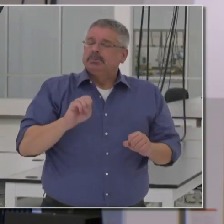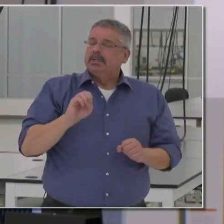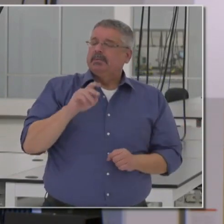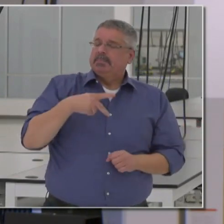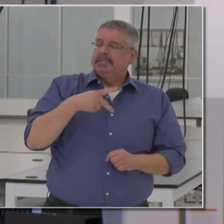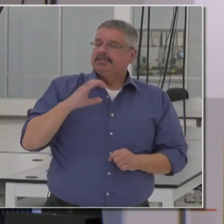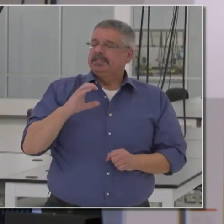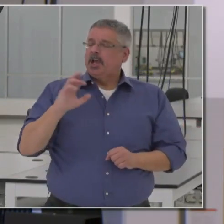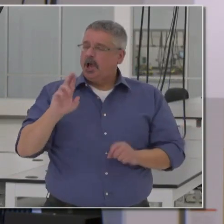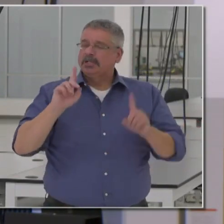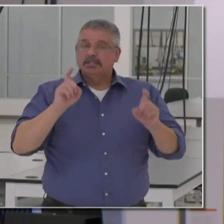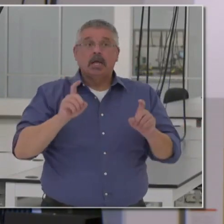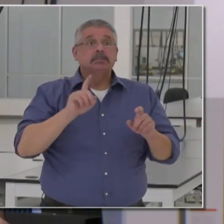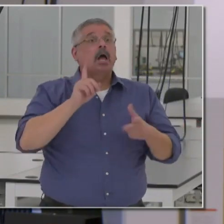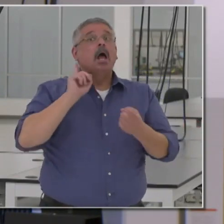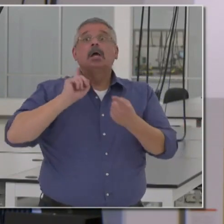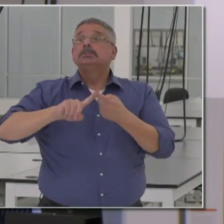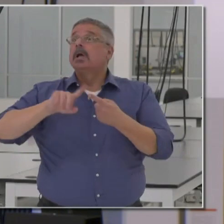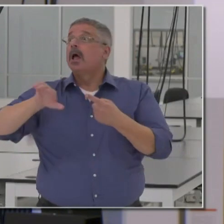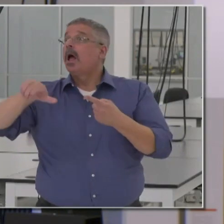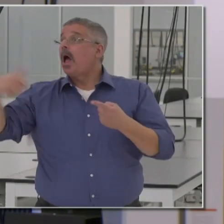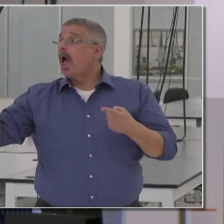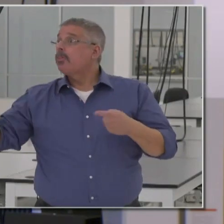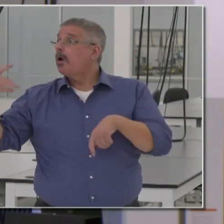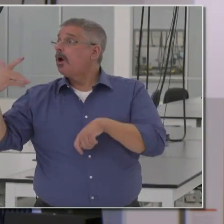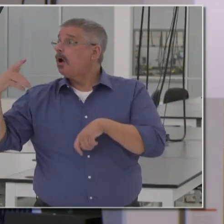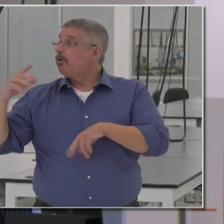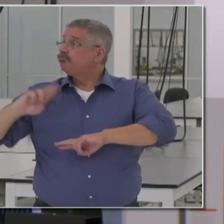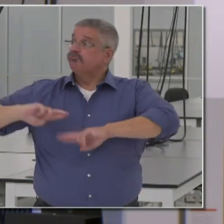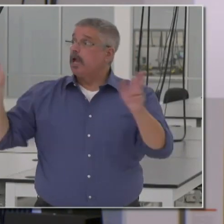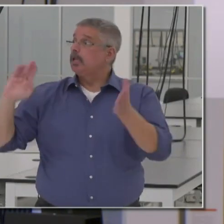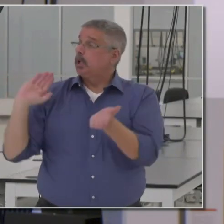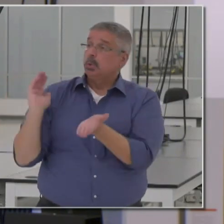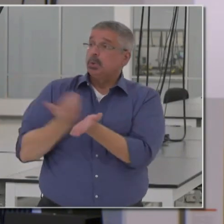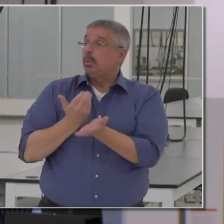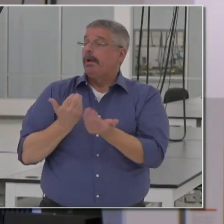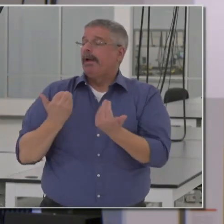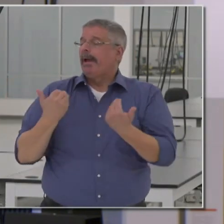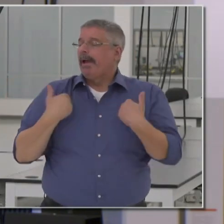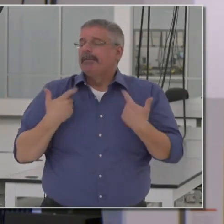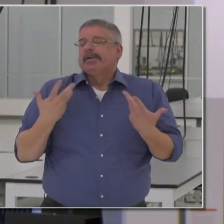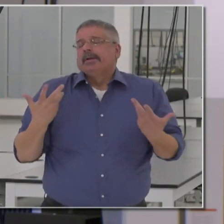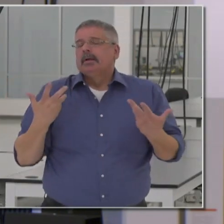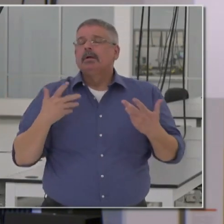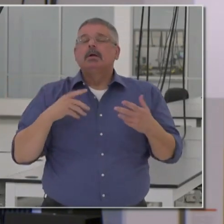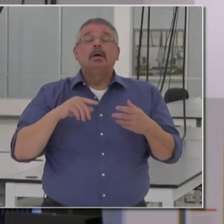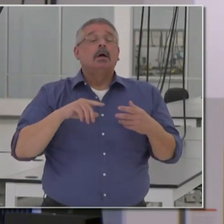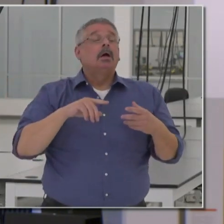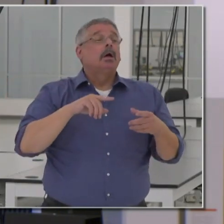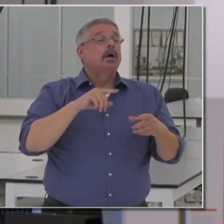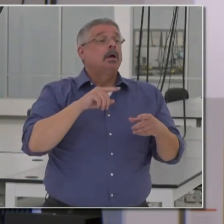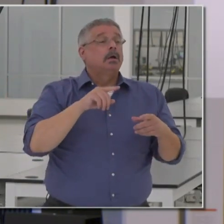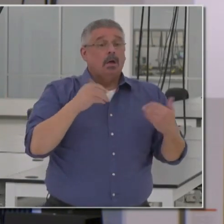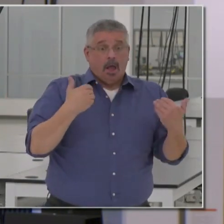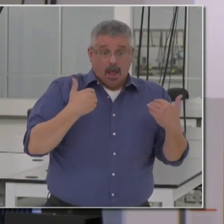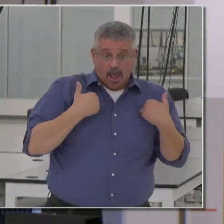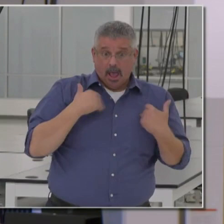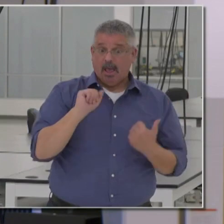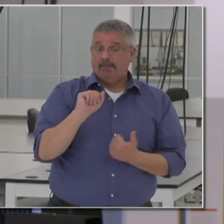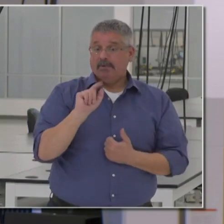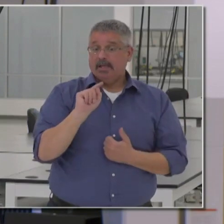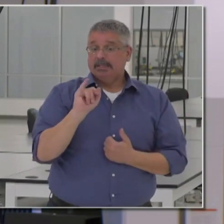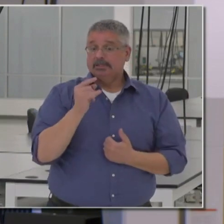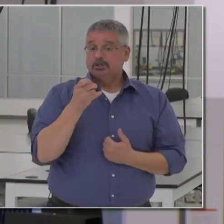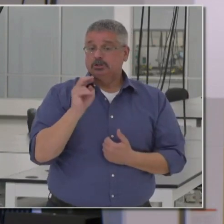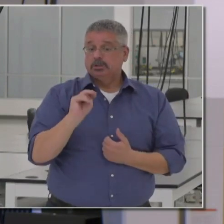testing until something else breaks through. Again, I said in the outset, if you do have an antigen test,